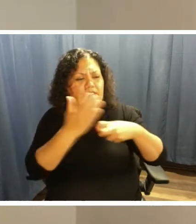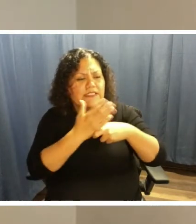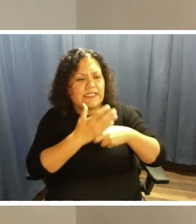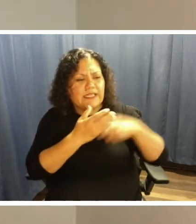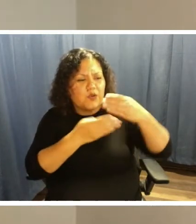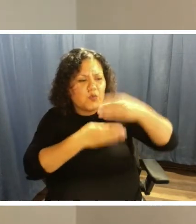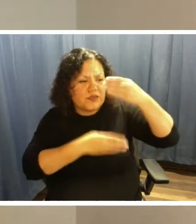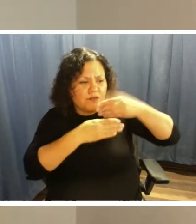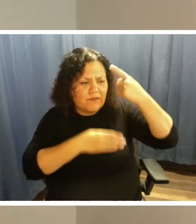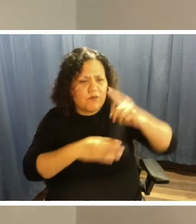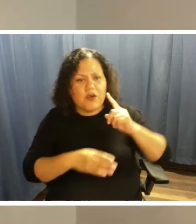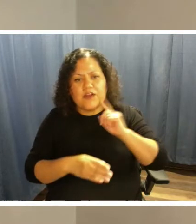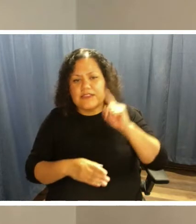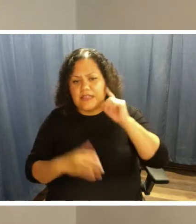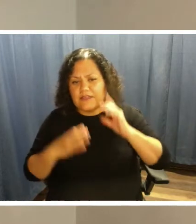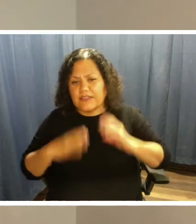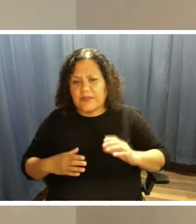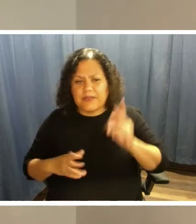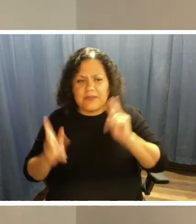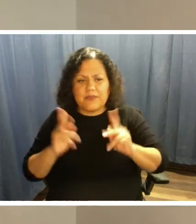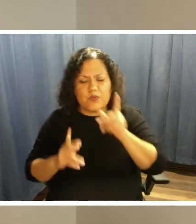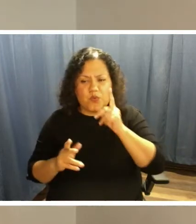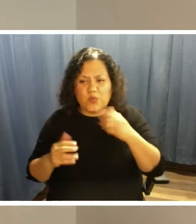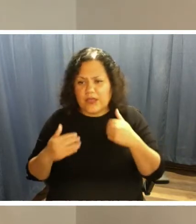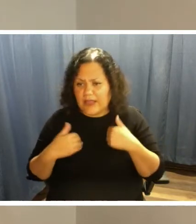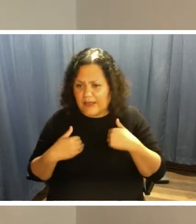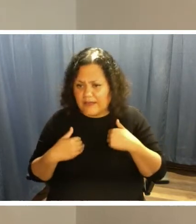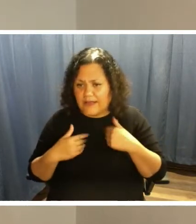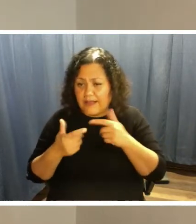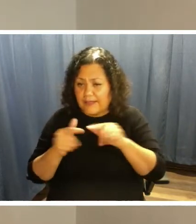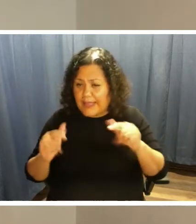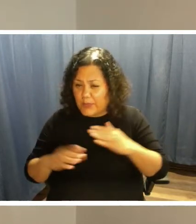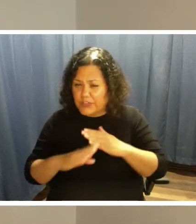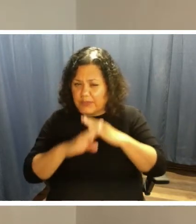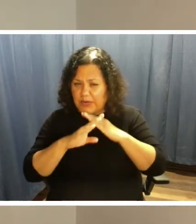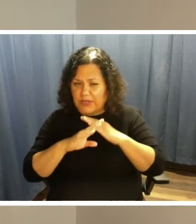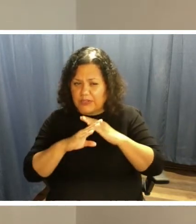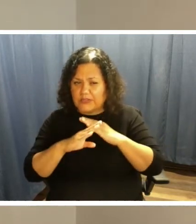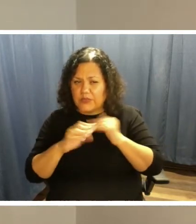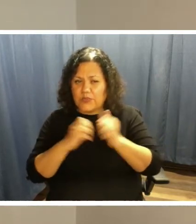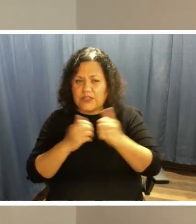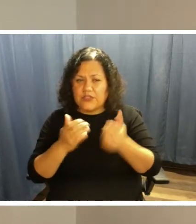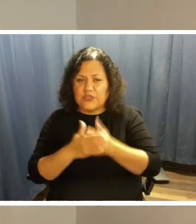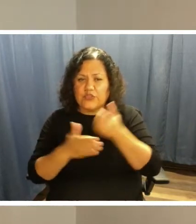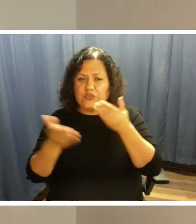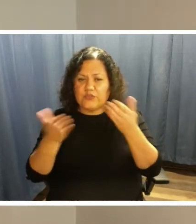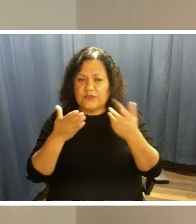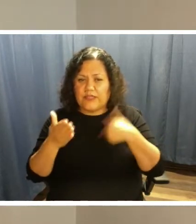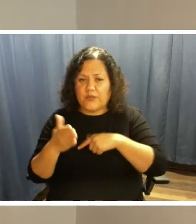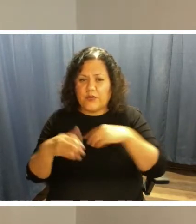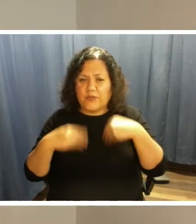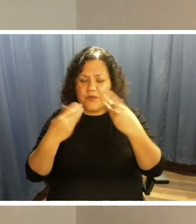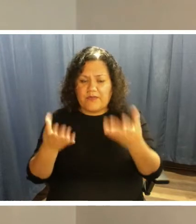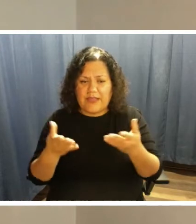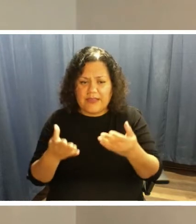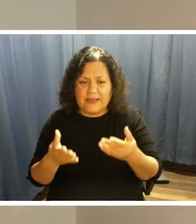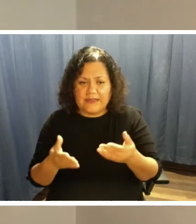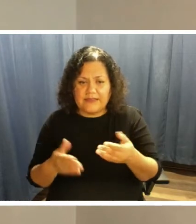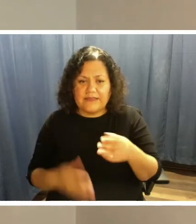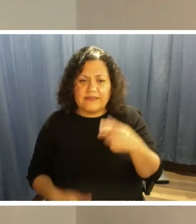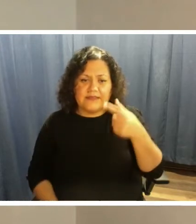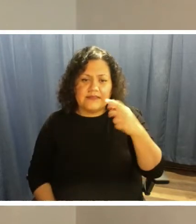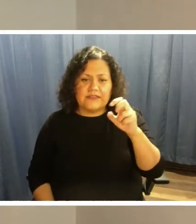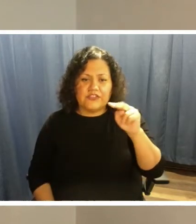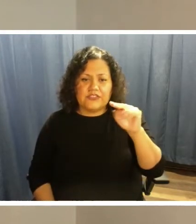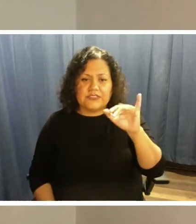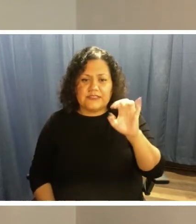well as those who have language barriers with the new service that we're providing Genie? Oh, yes.